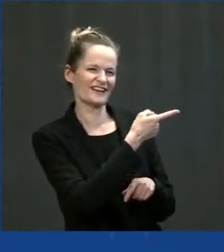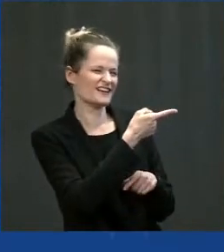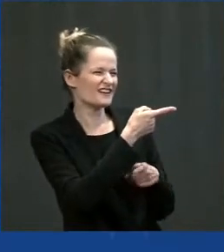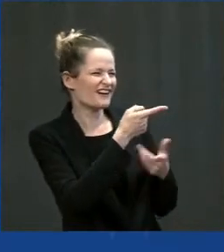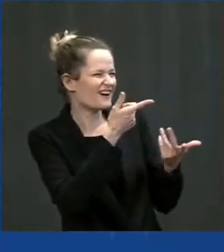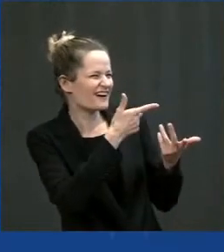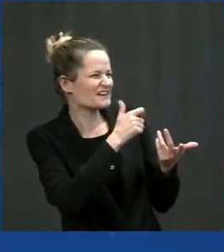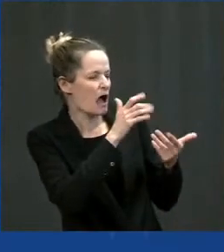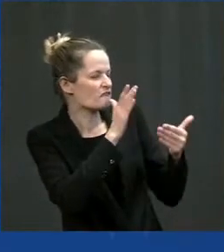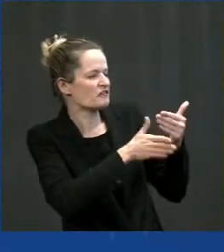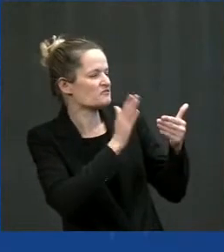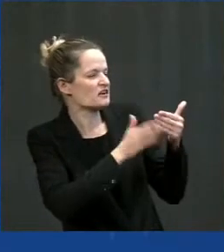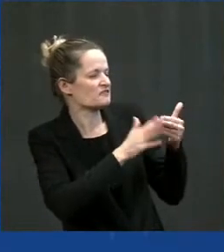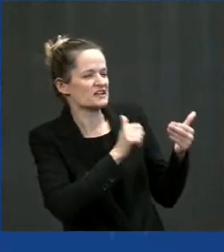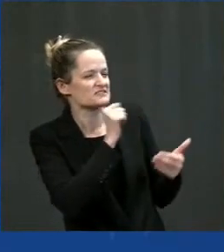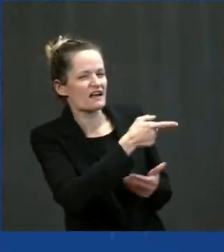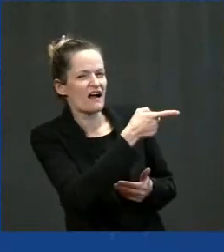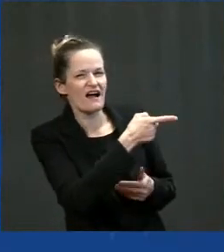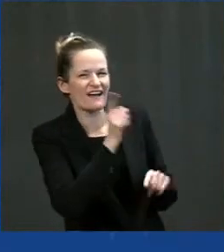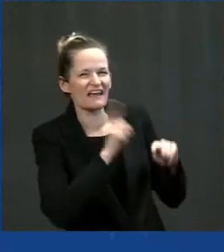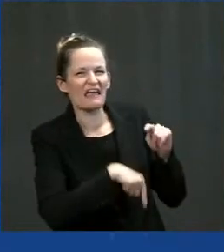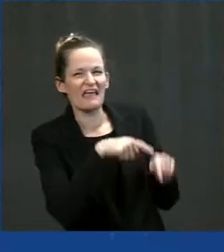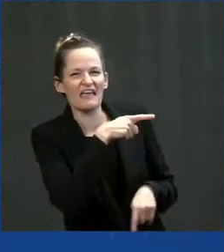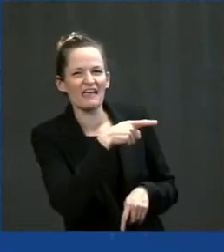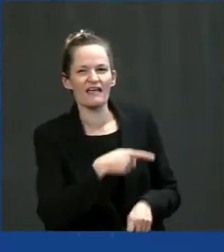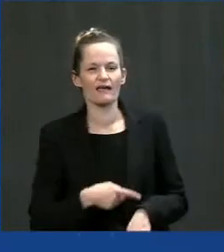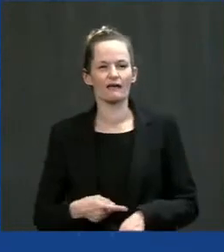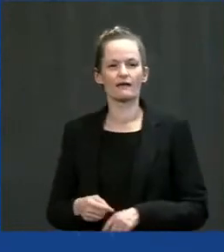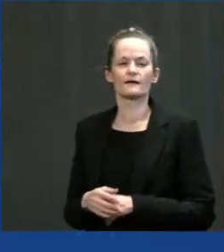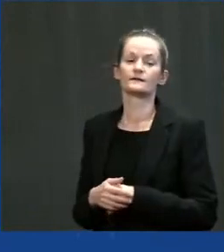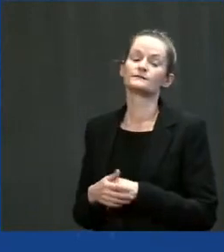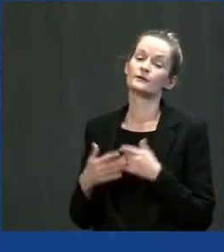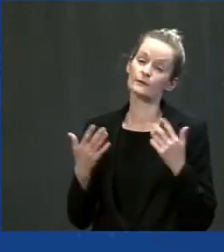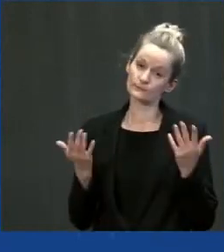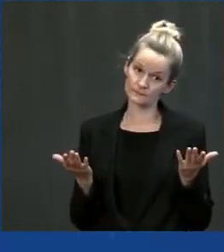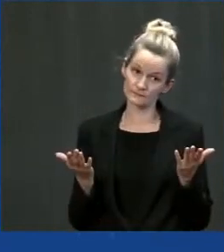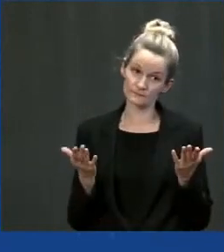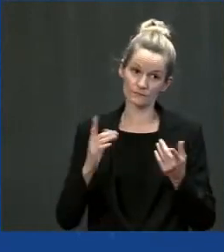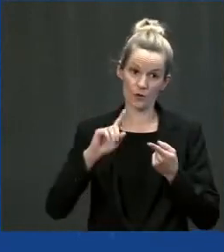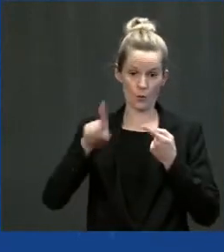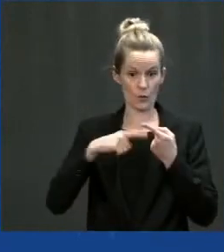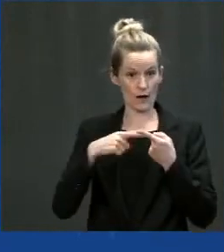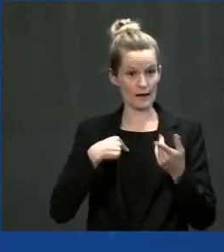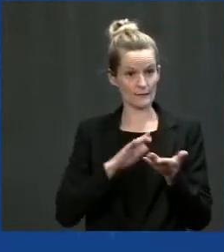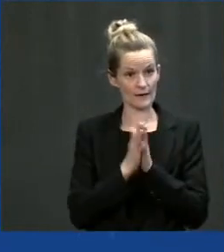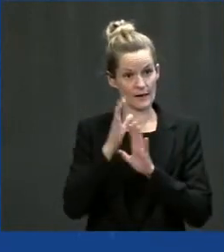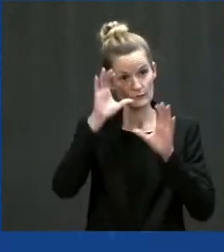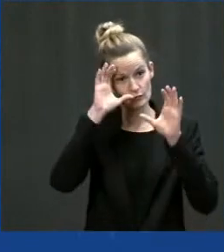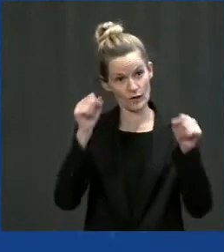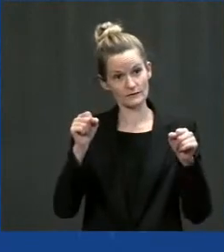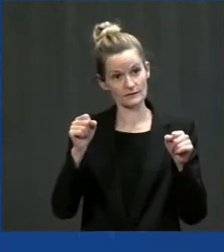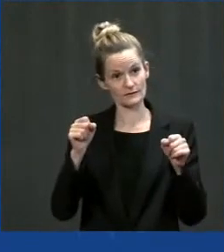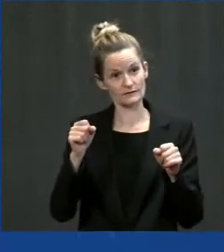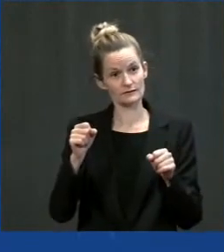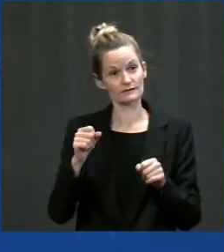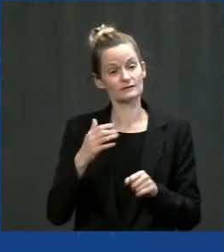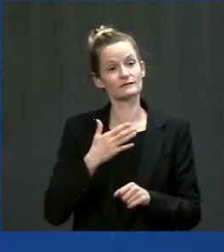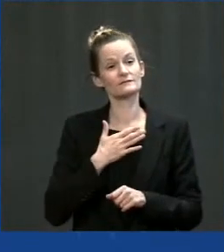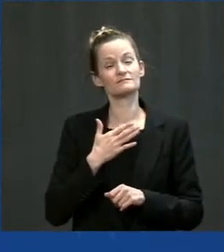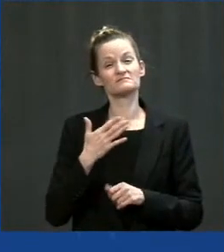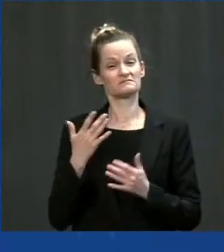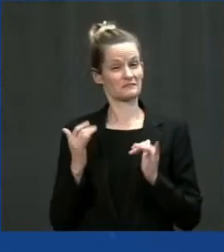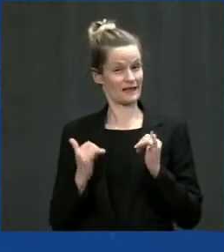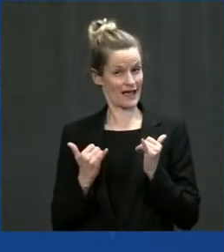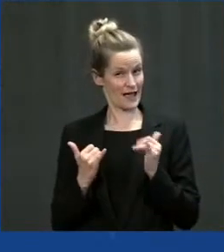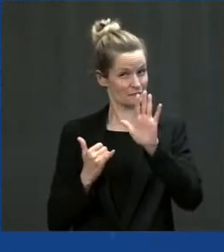I'll conclude by saying that, you know, when I won, just because of my Irish background, heritage, the they were